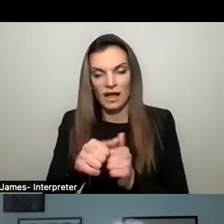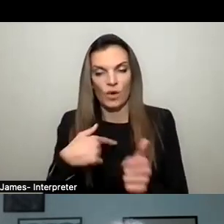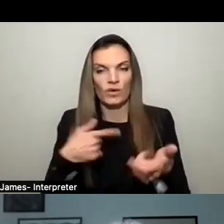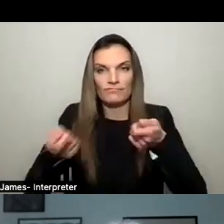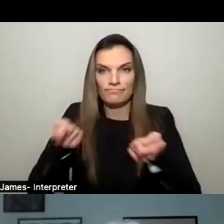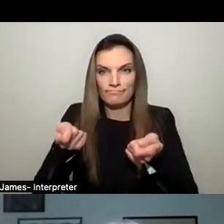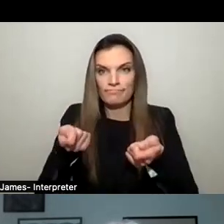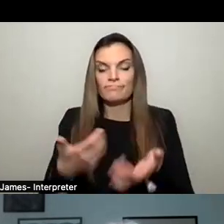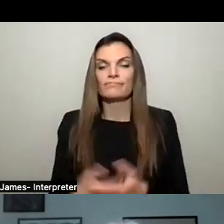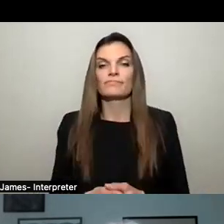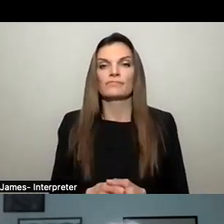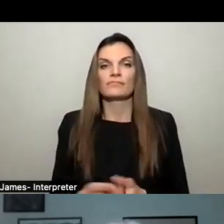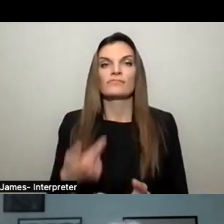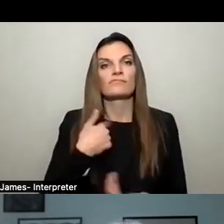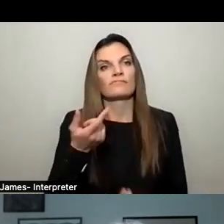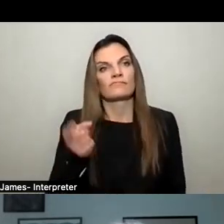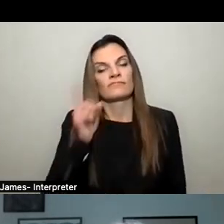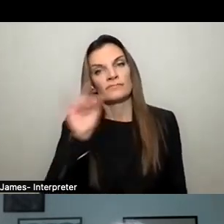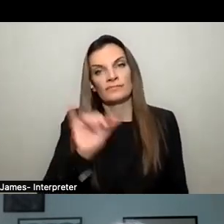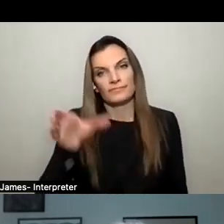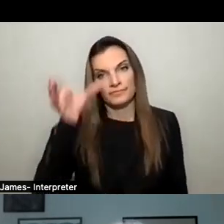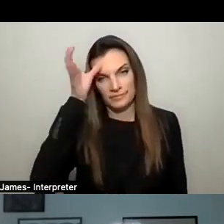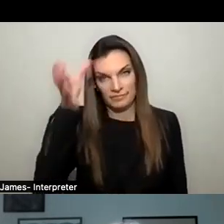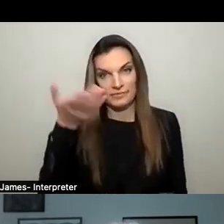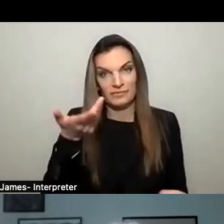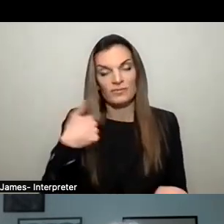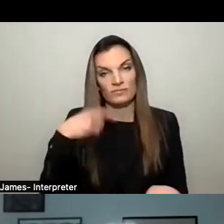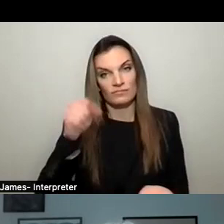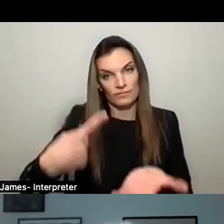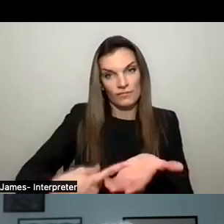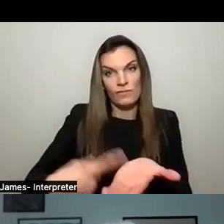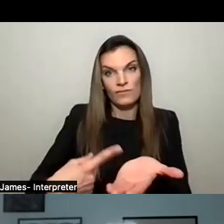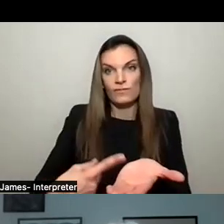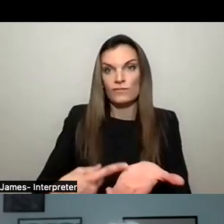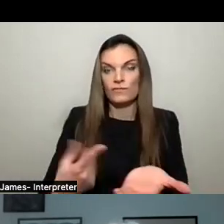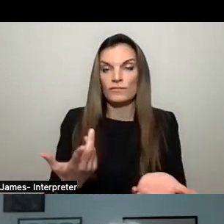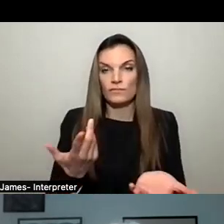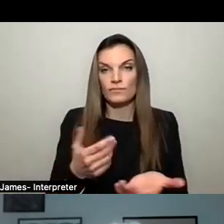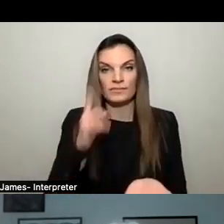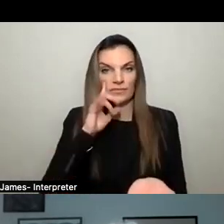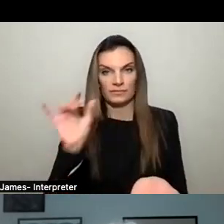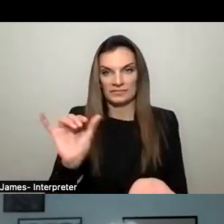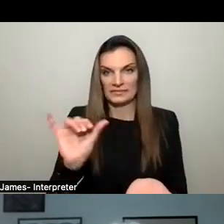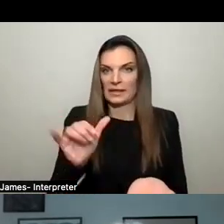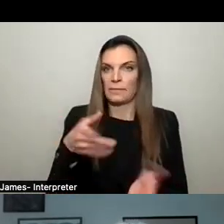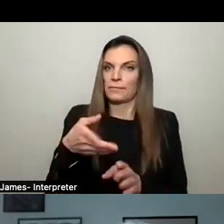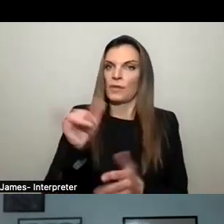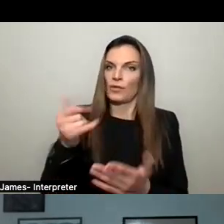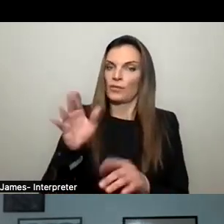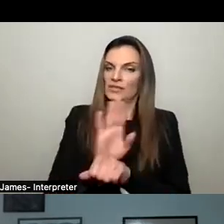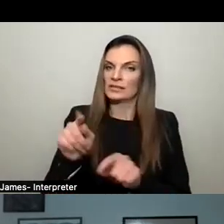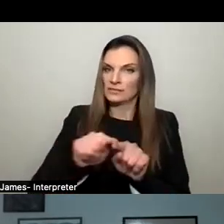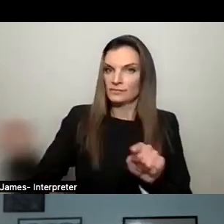the village. Um, we're going to have to, um, address it in, in that way. Um, the, uh,